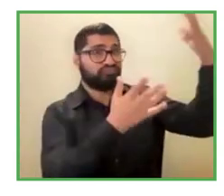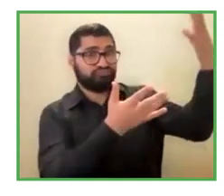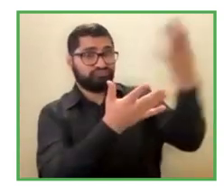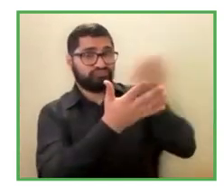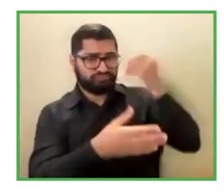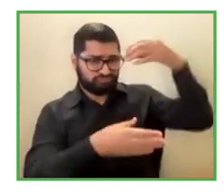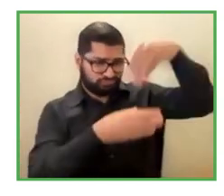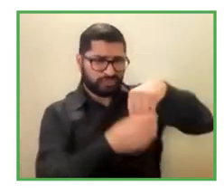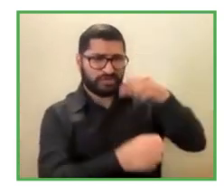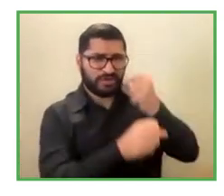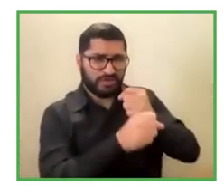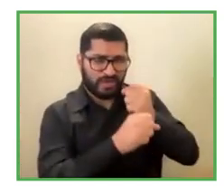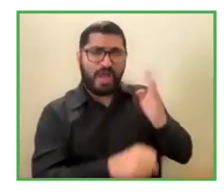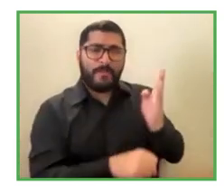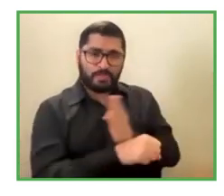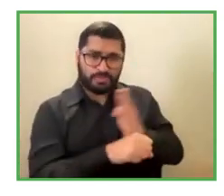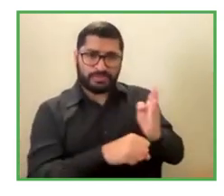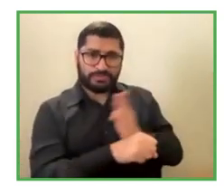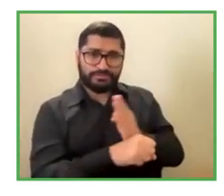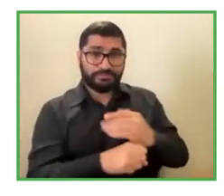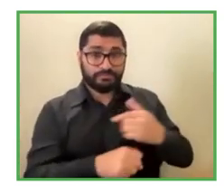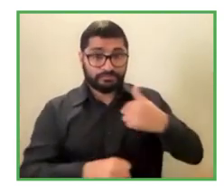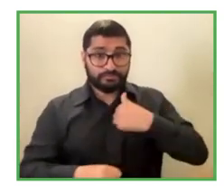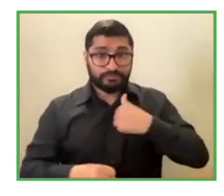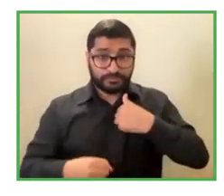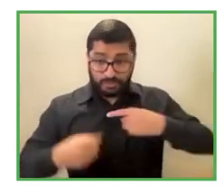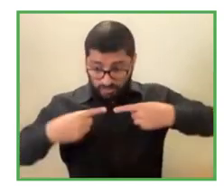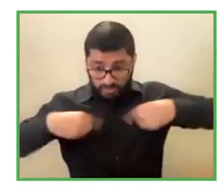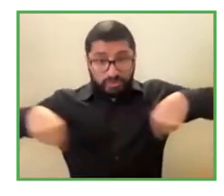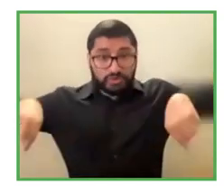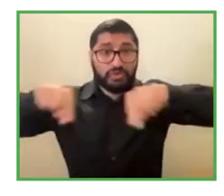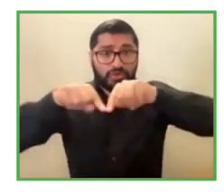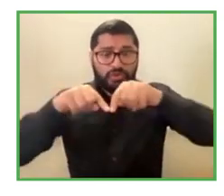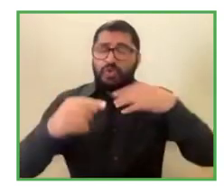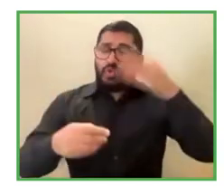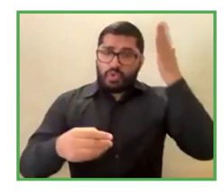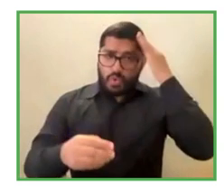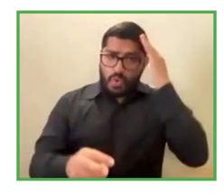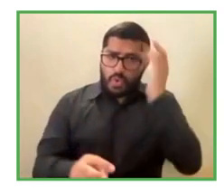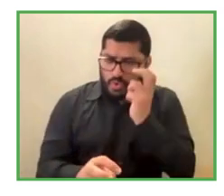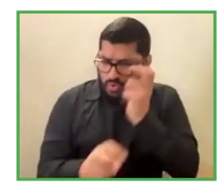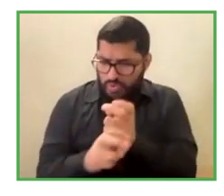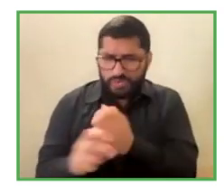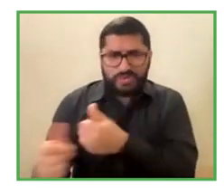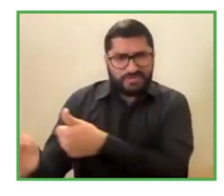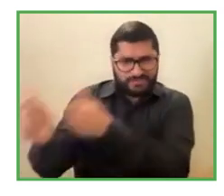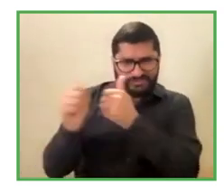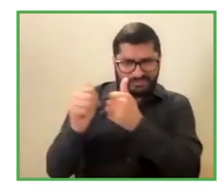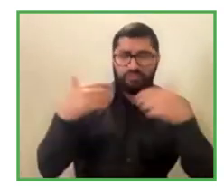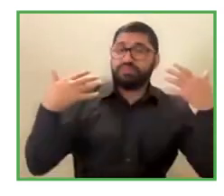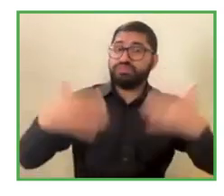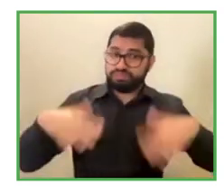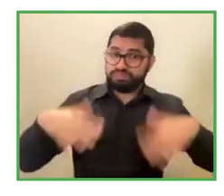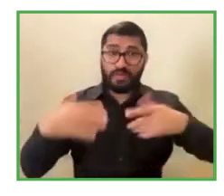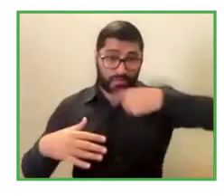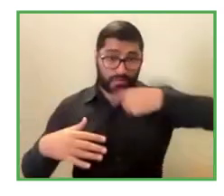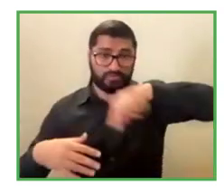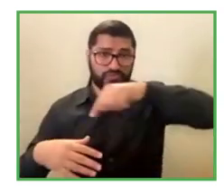in issues inside the organization. For us, it's been difficult. The